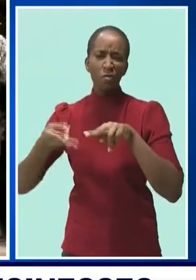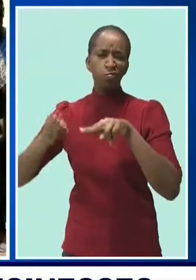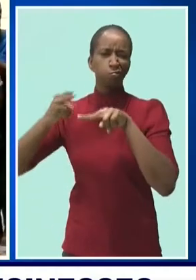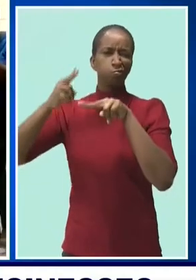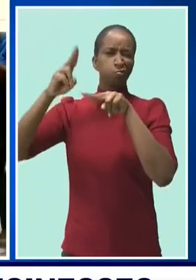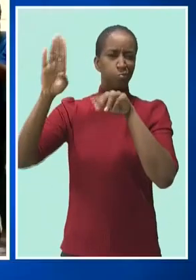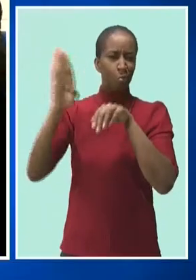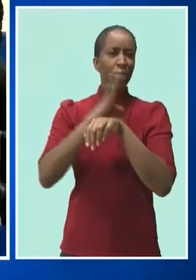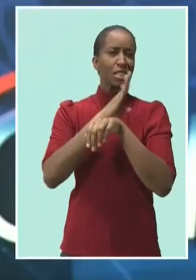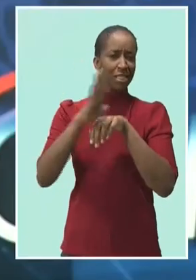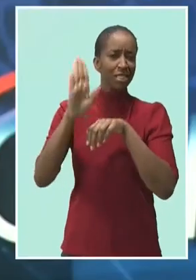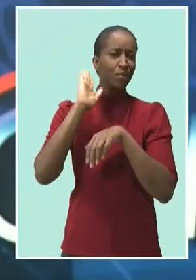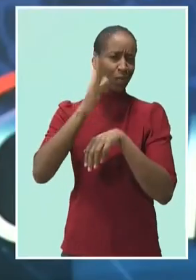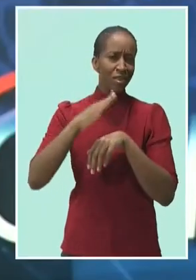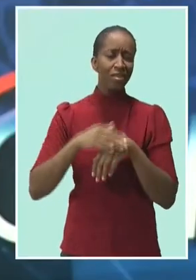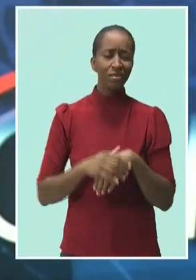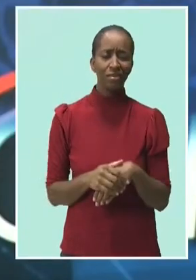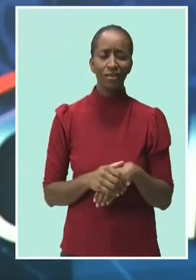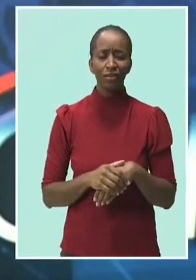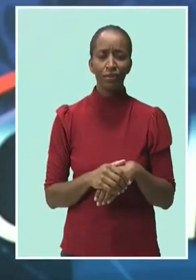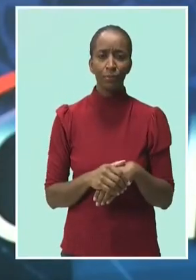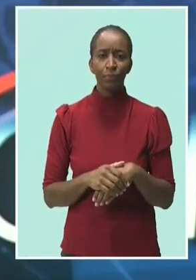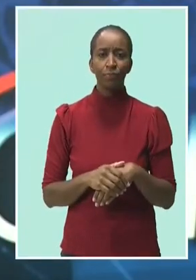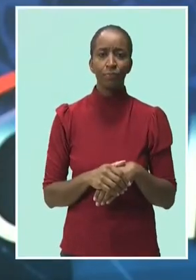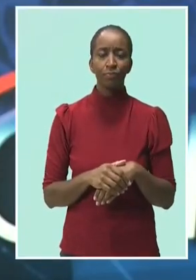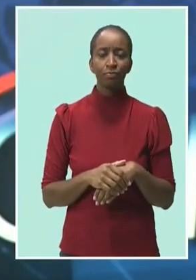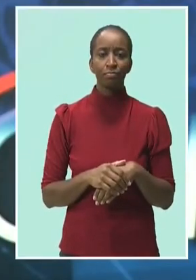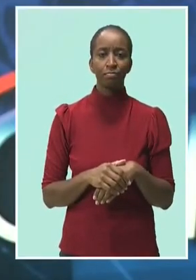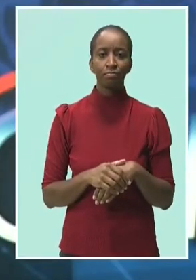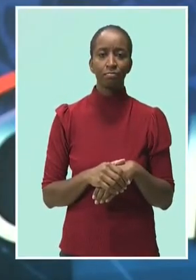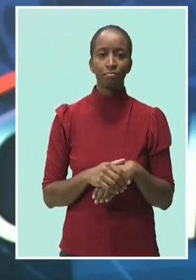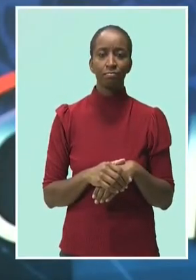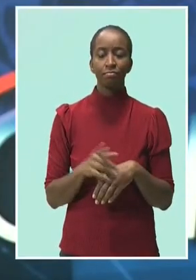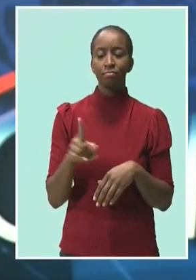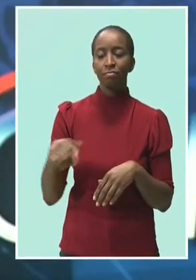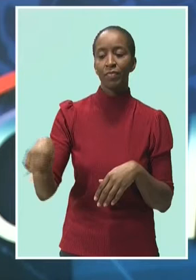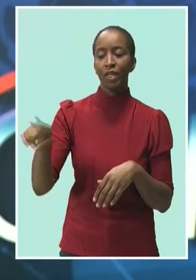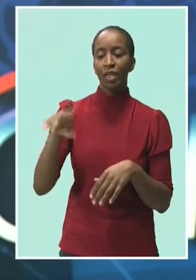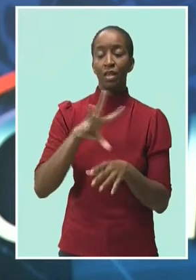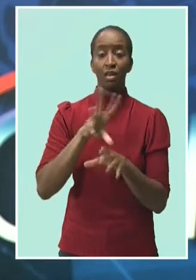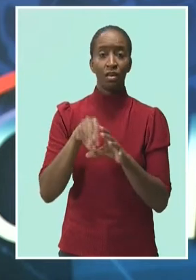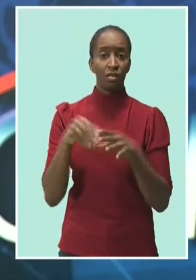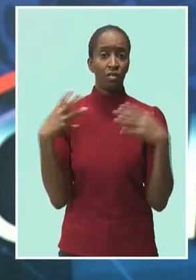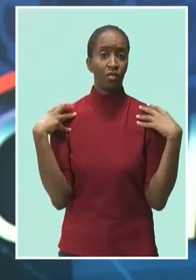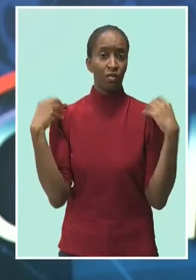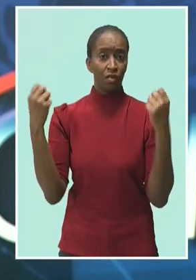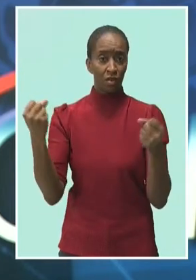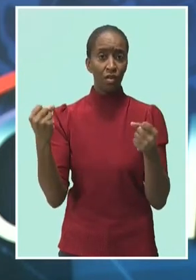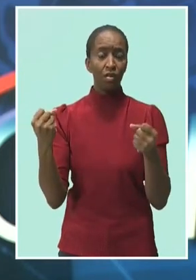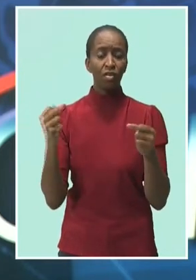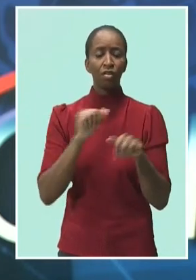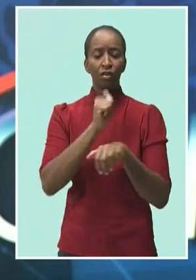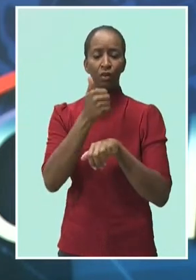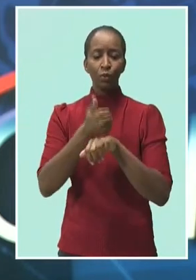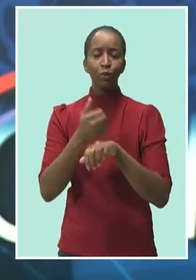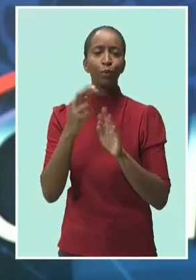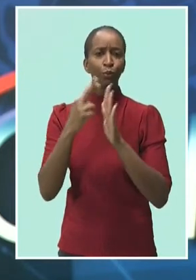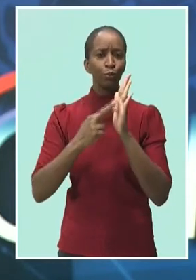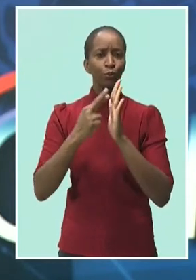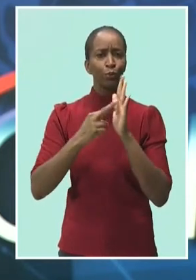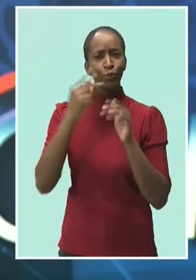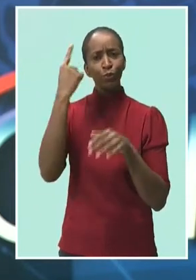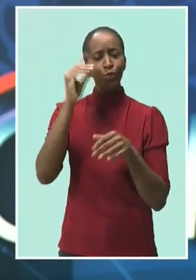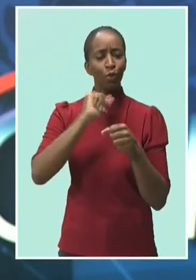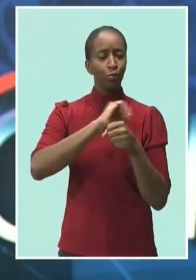CBC News. Health officials have had to be creative in implementing COVID-19 protocols in daycare